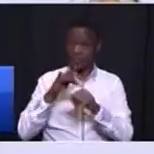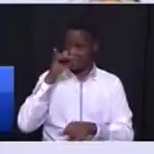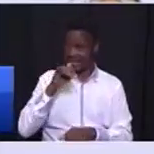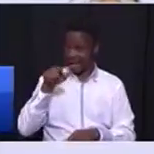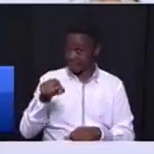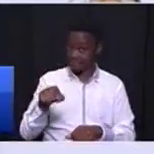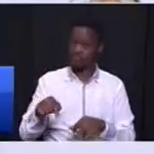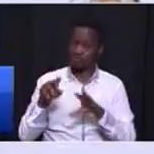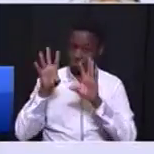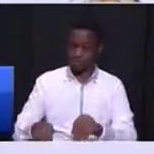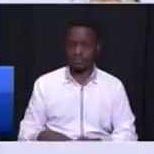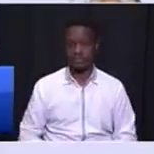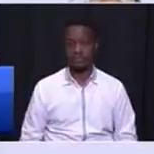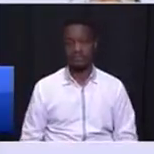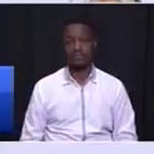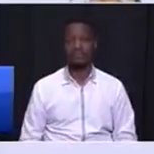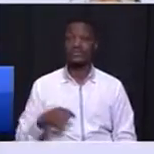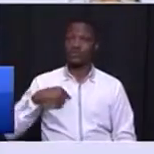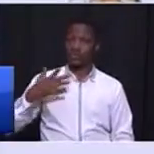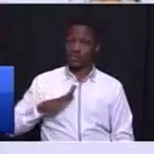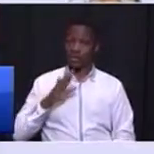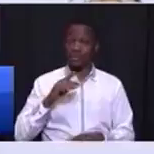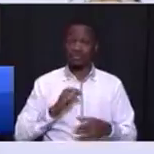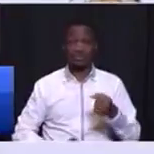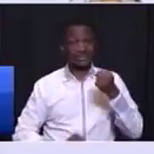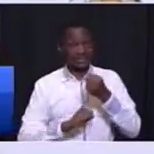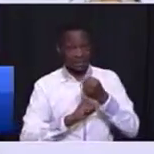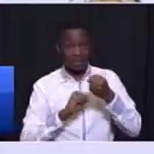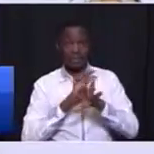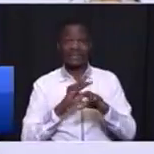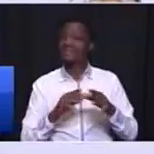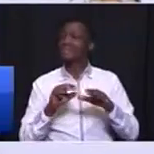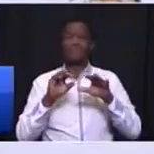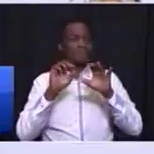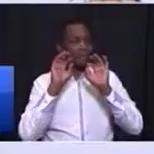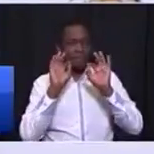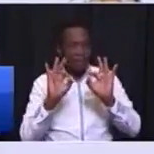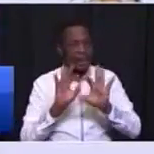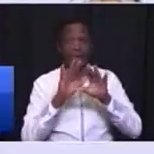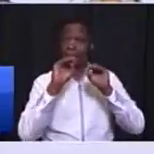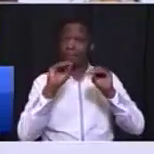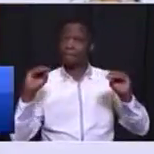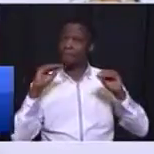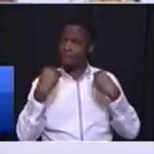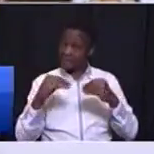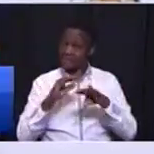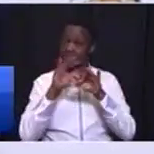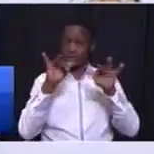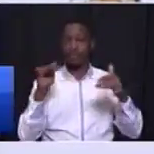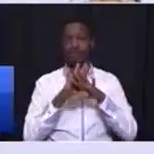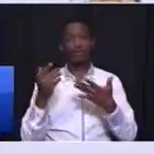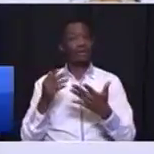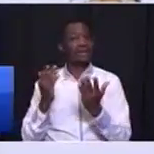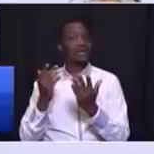activity. We want to support genuine business people in the townships when we build projects, build